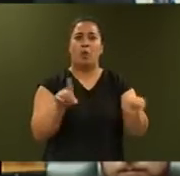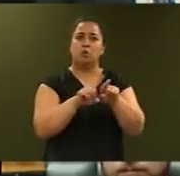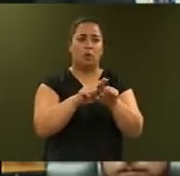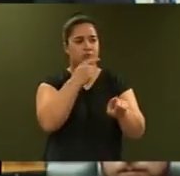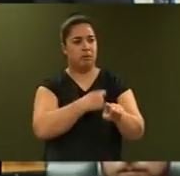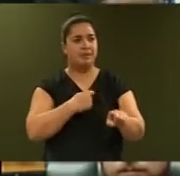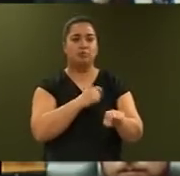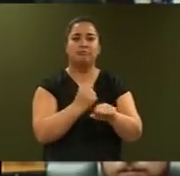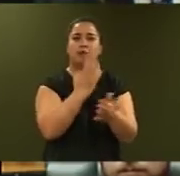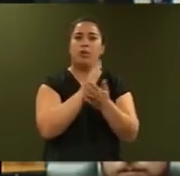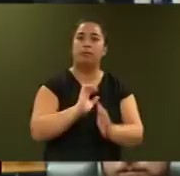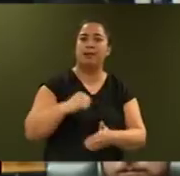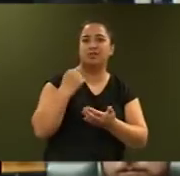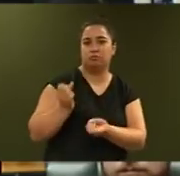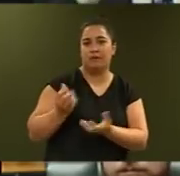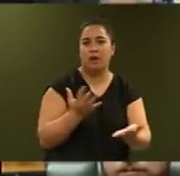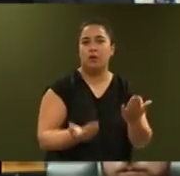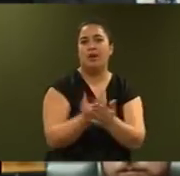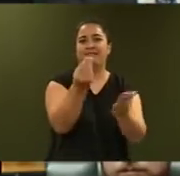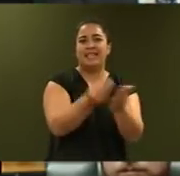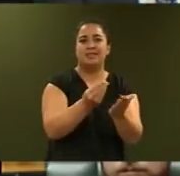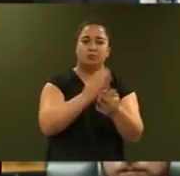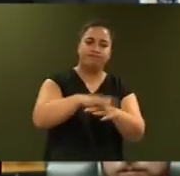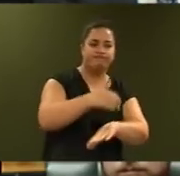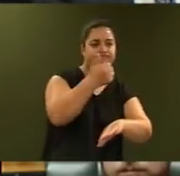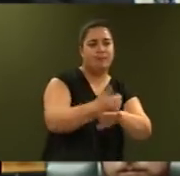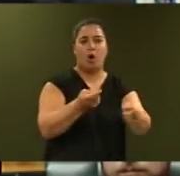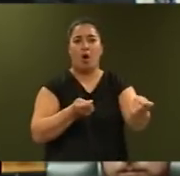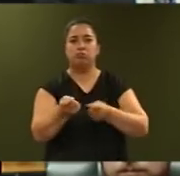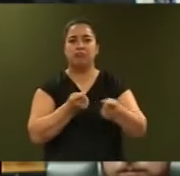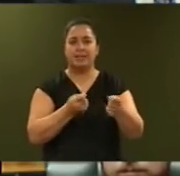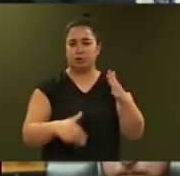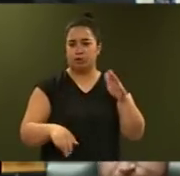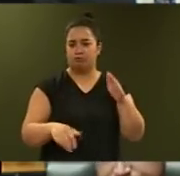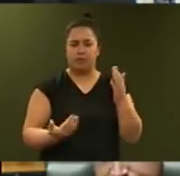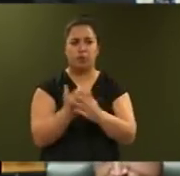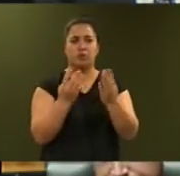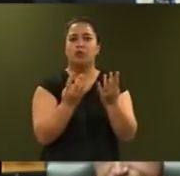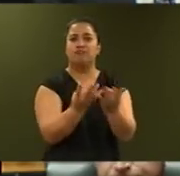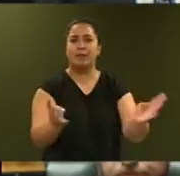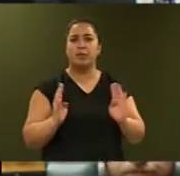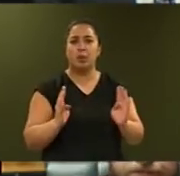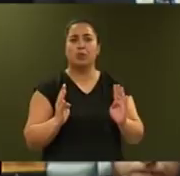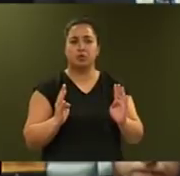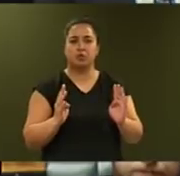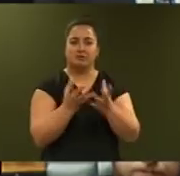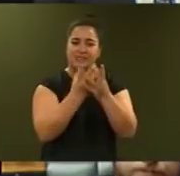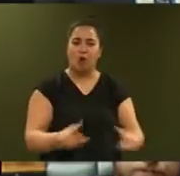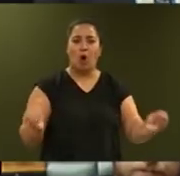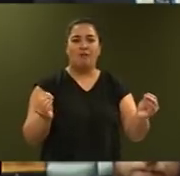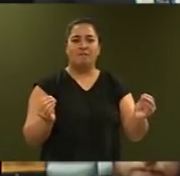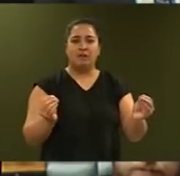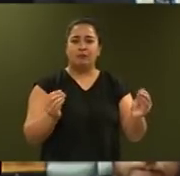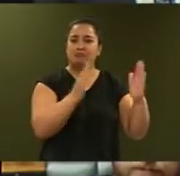this Budget also provides new funding to establish and operate a tribunal to resolve unsettled residential